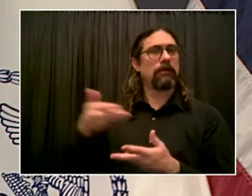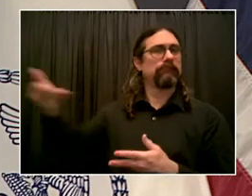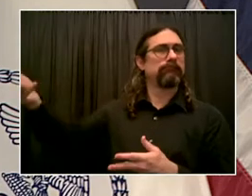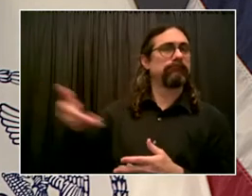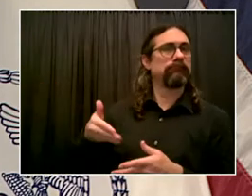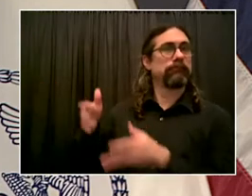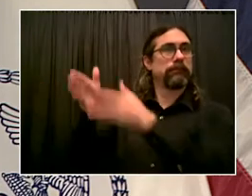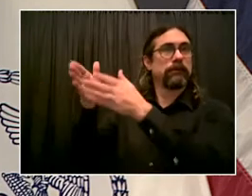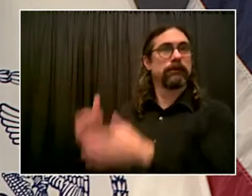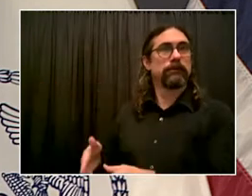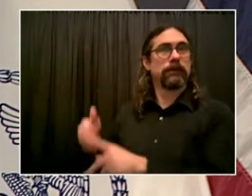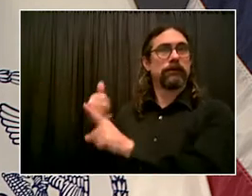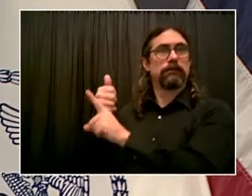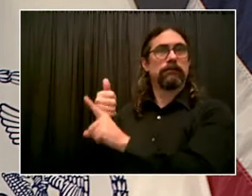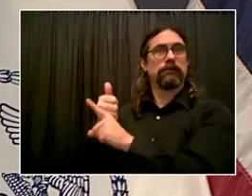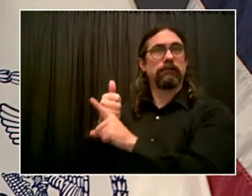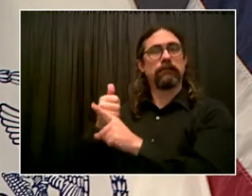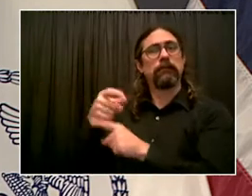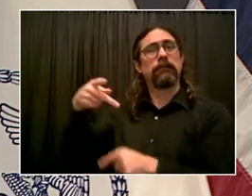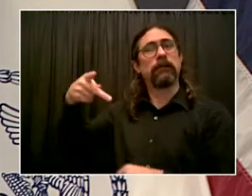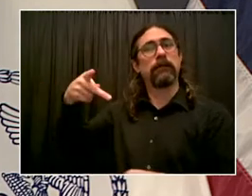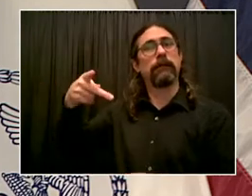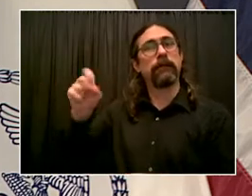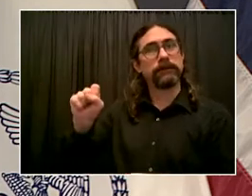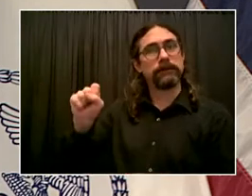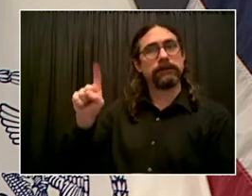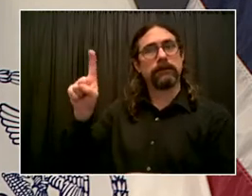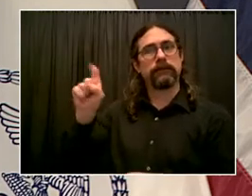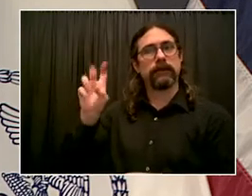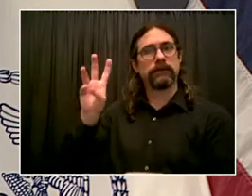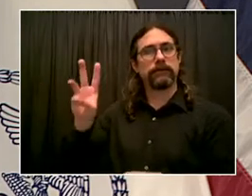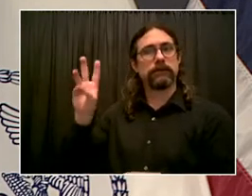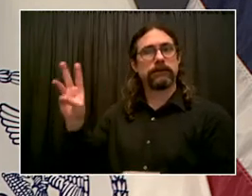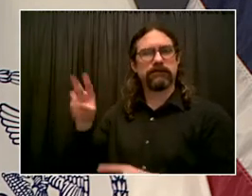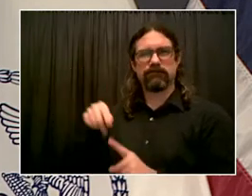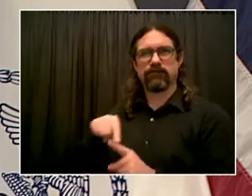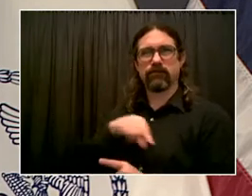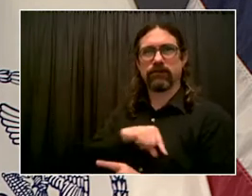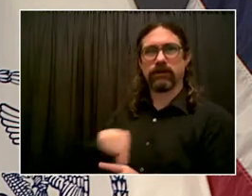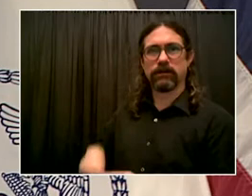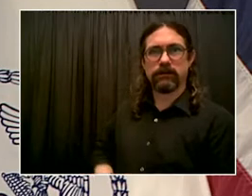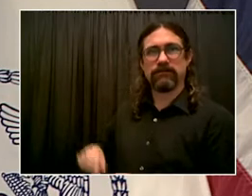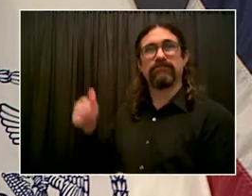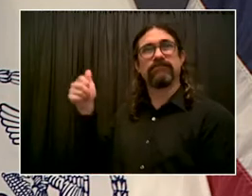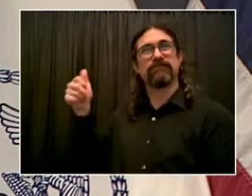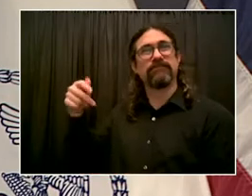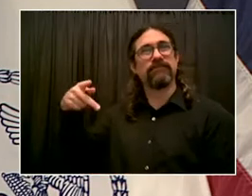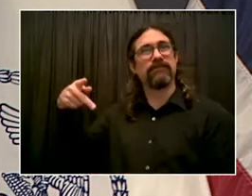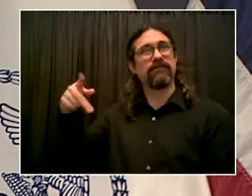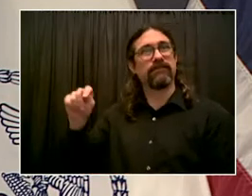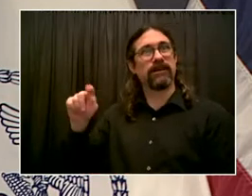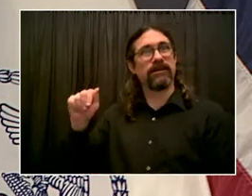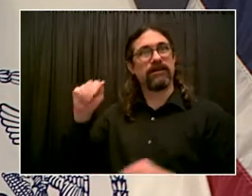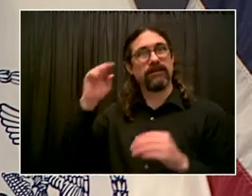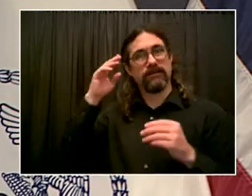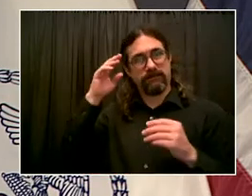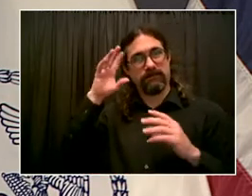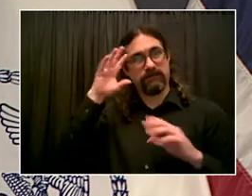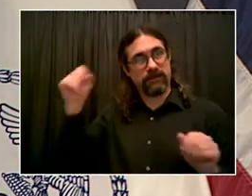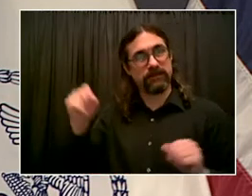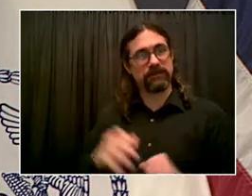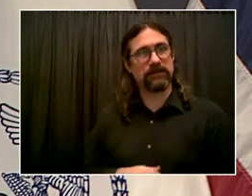have done over 130 referrals, over 130 New Yorkers got vaccinated because of this